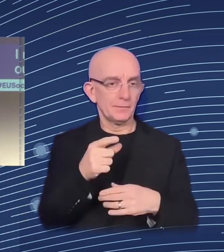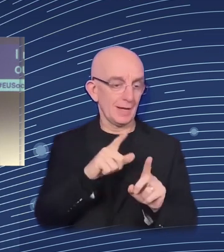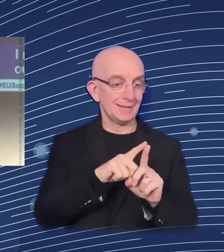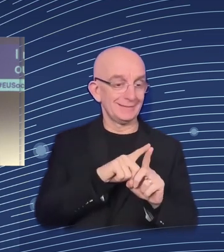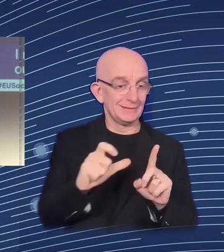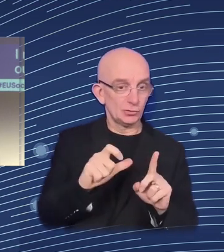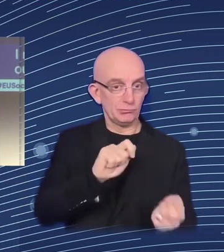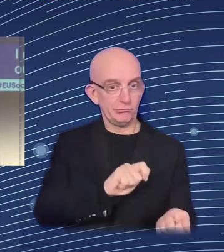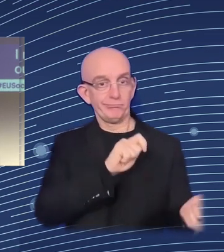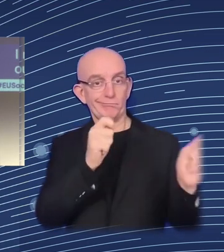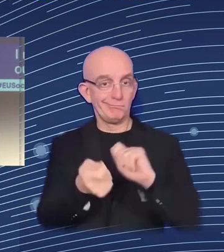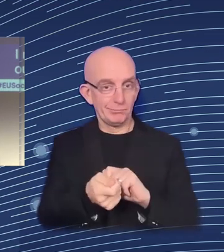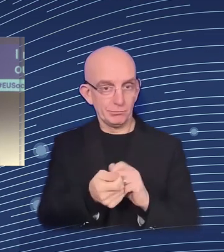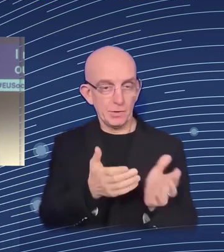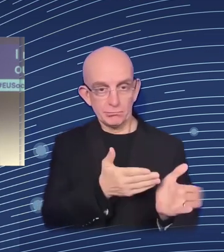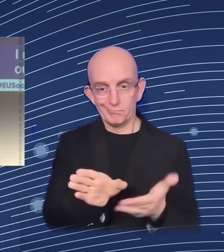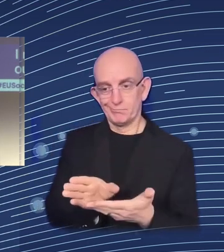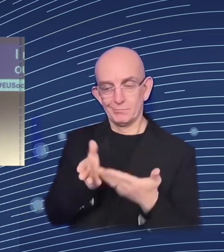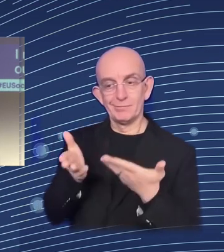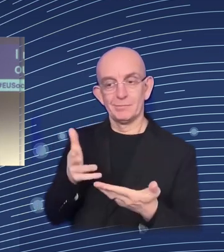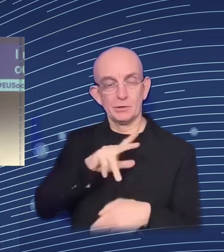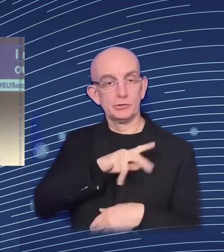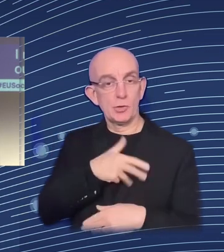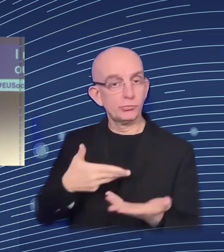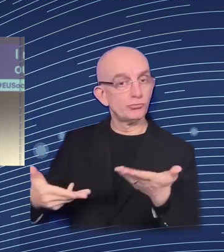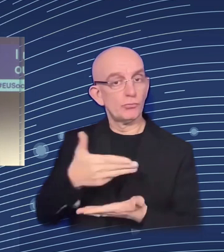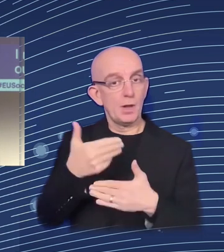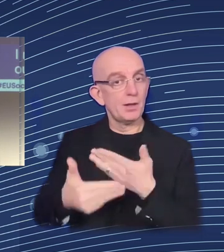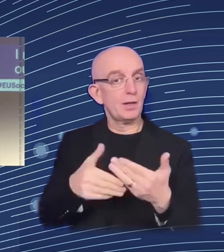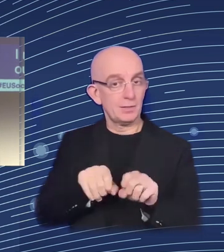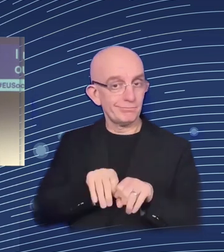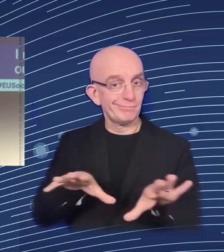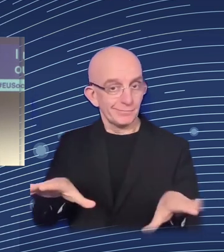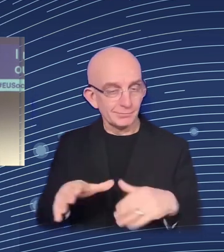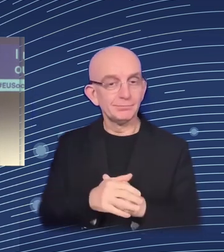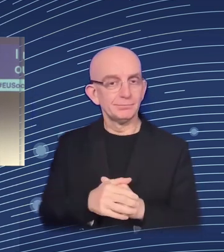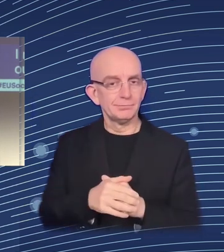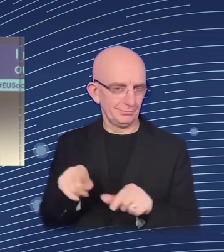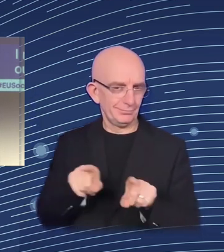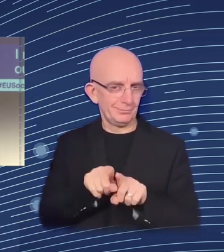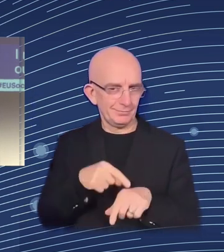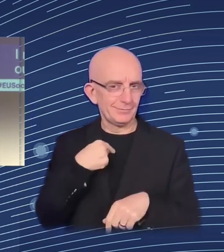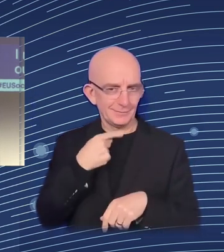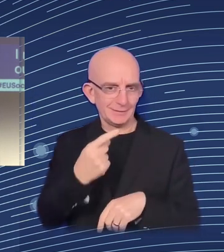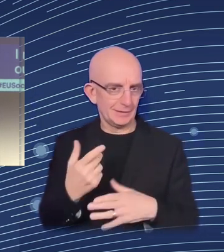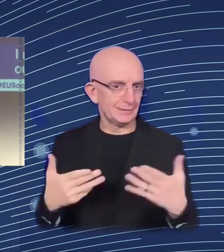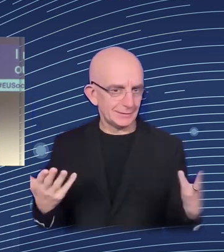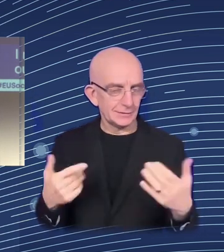And basically here I try to, if you want pedagogical purpose, trying to